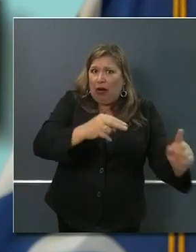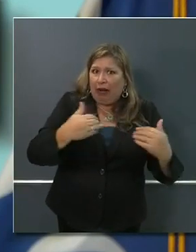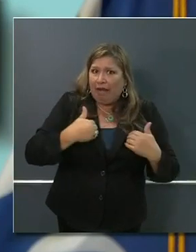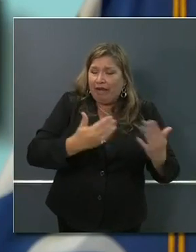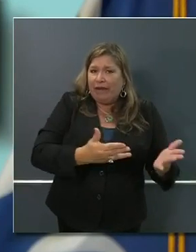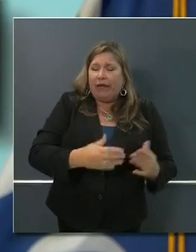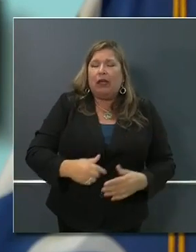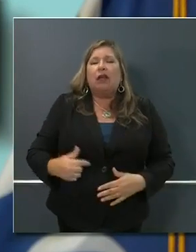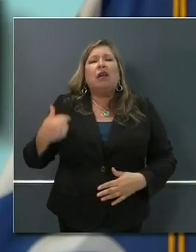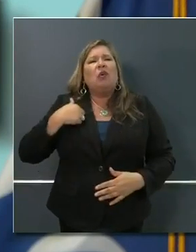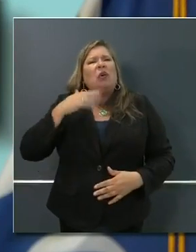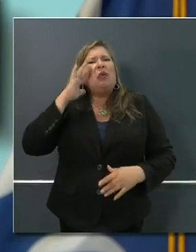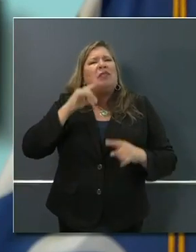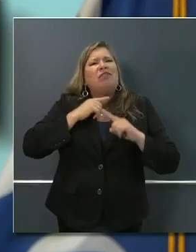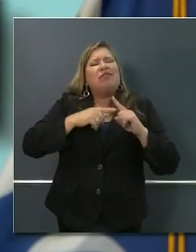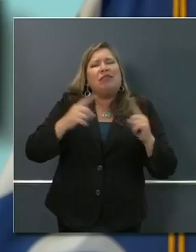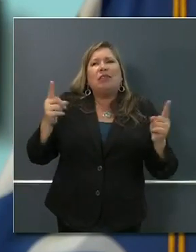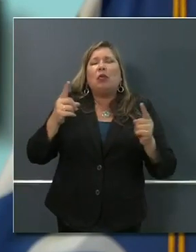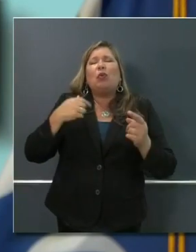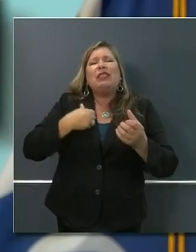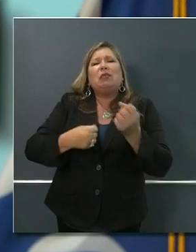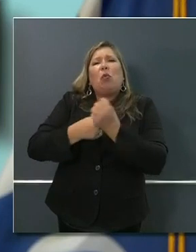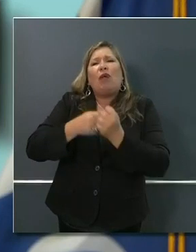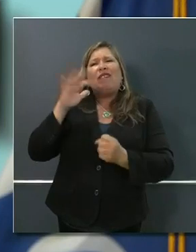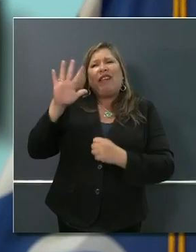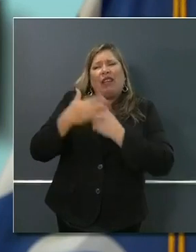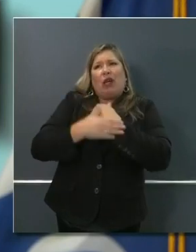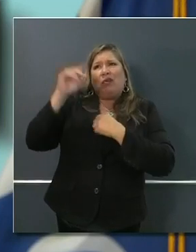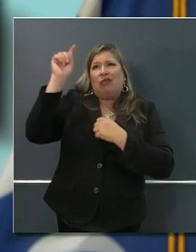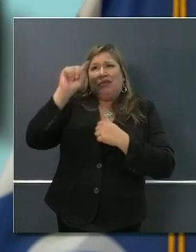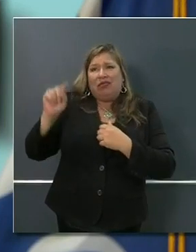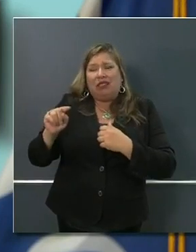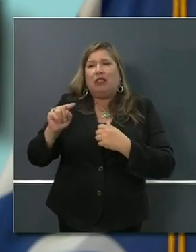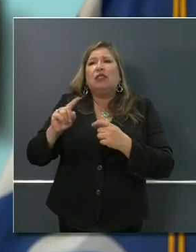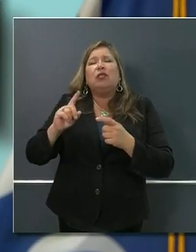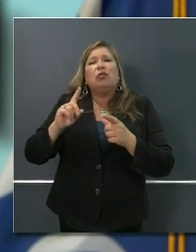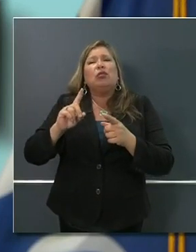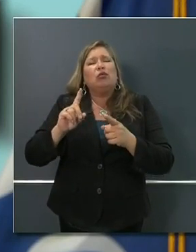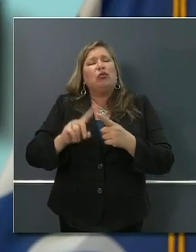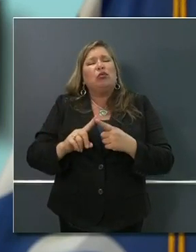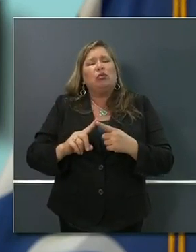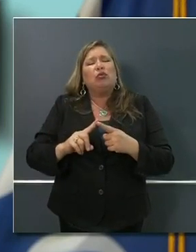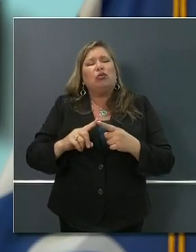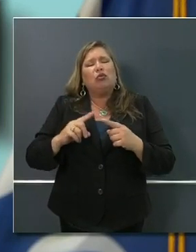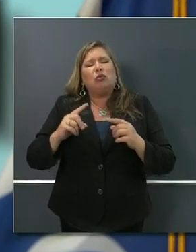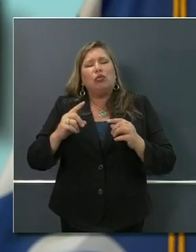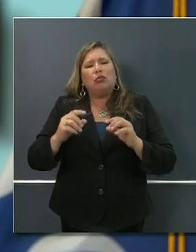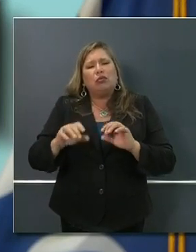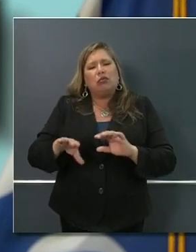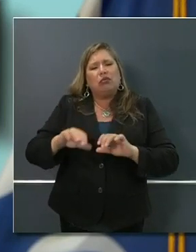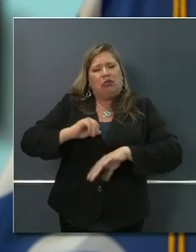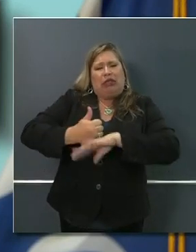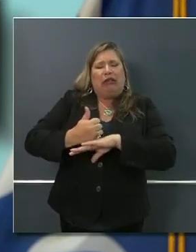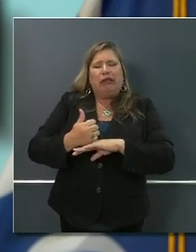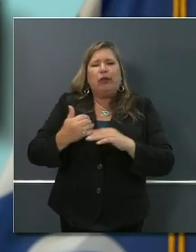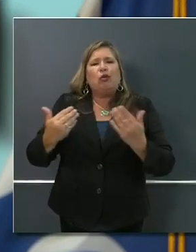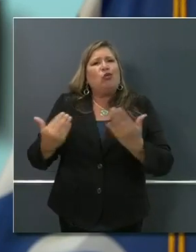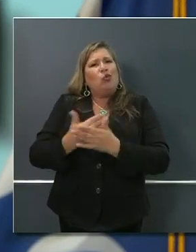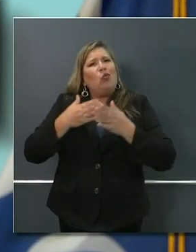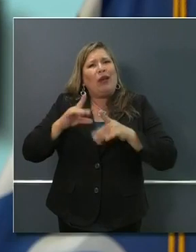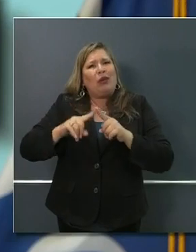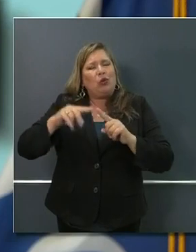very, very soon. So we're helping support those efforts. We're not expecting everyone to do this themselves, but that is a foundation and a predicate